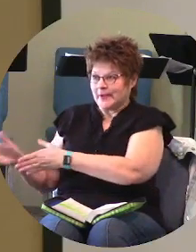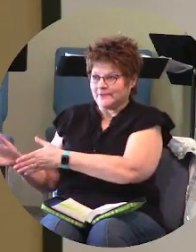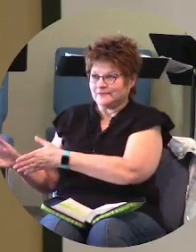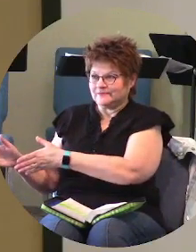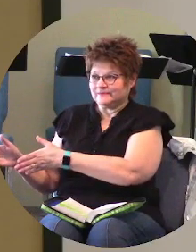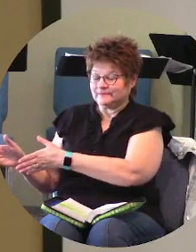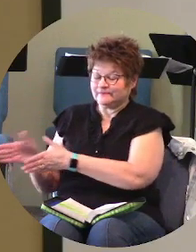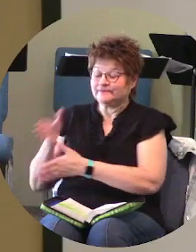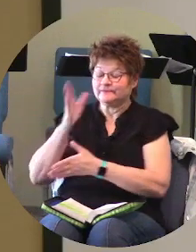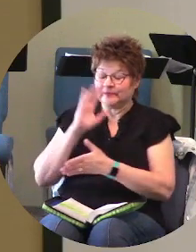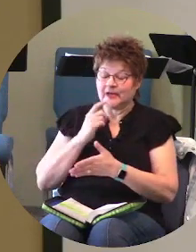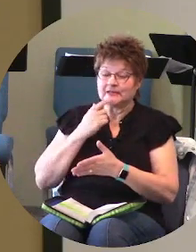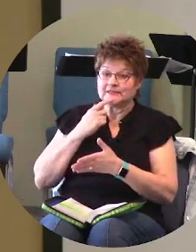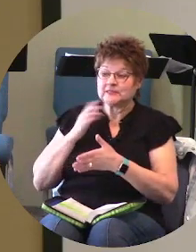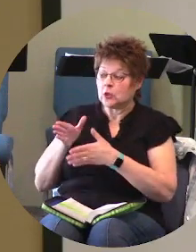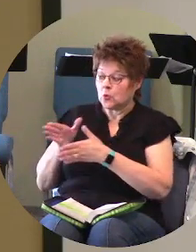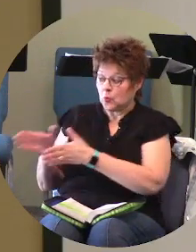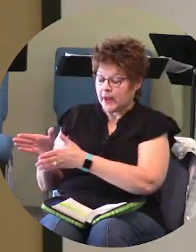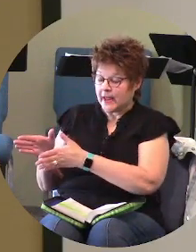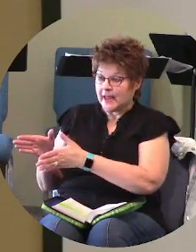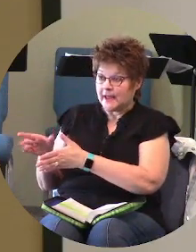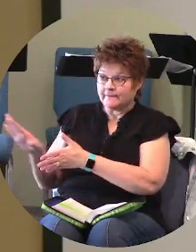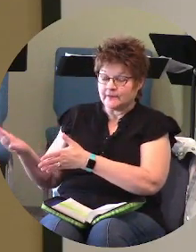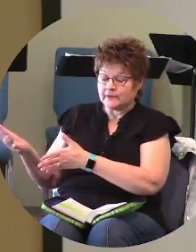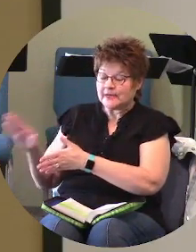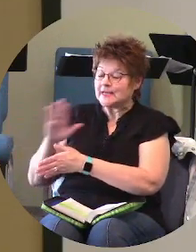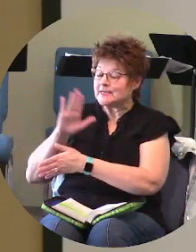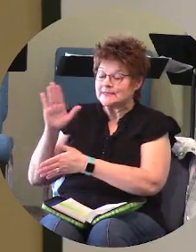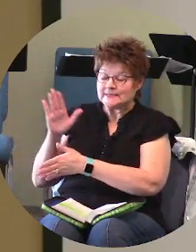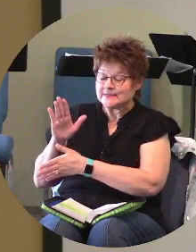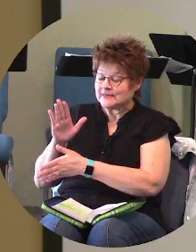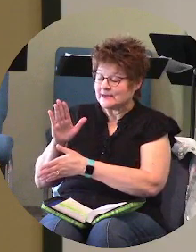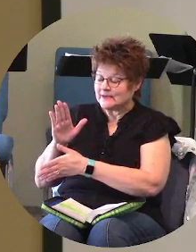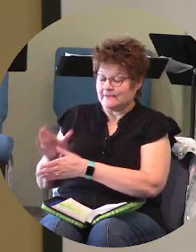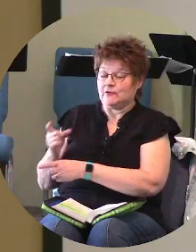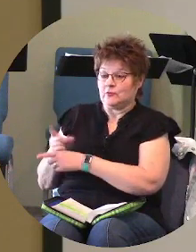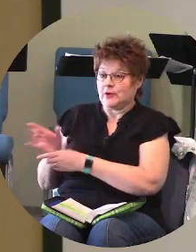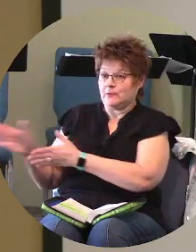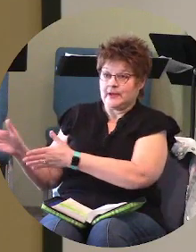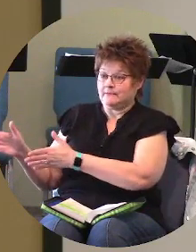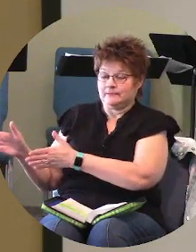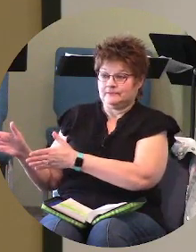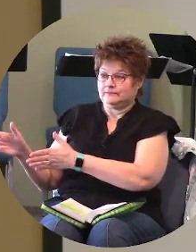god says the way of the wicked is never the right way